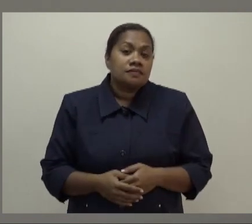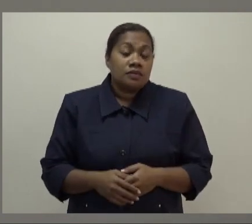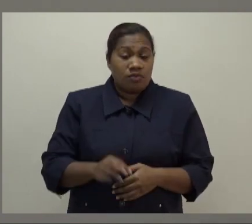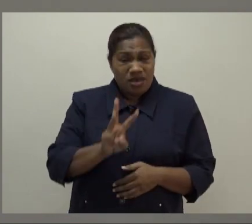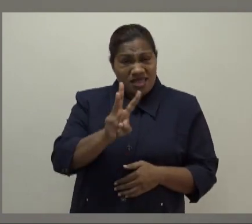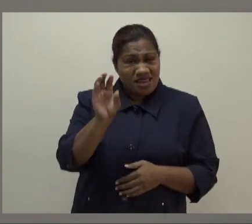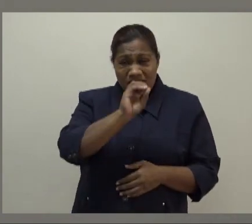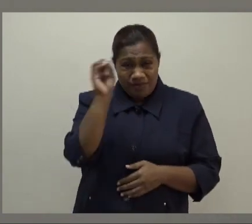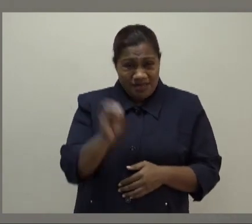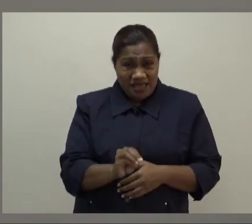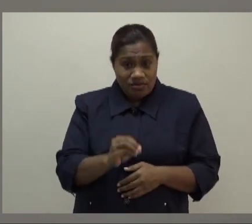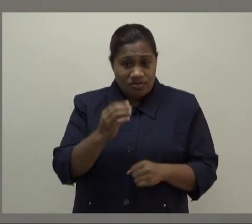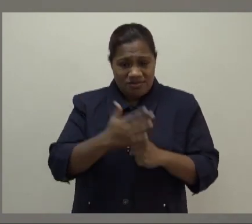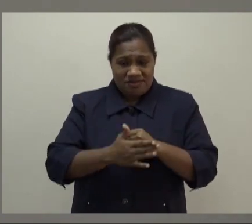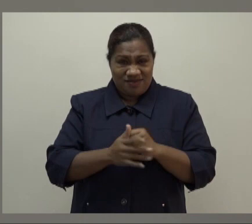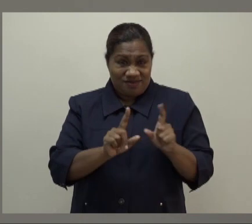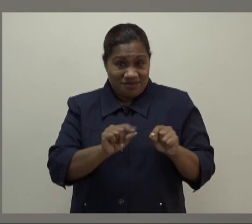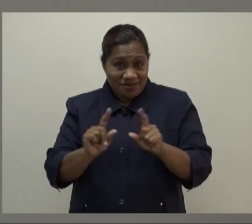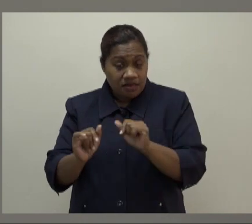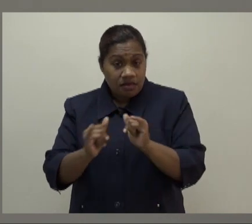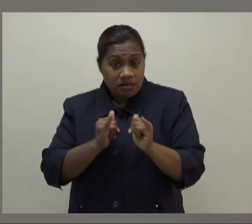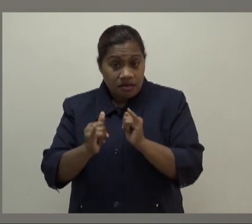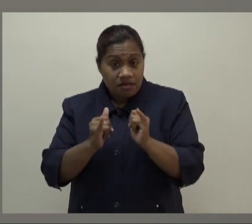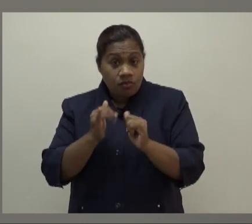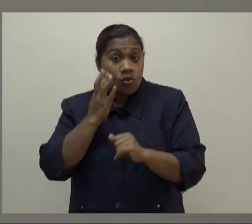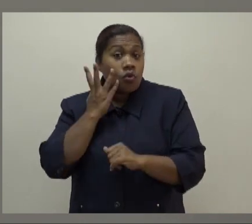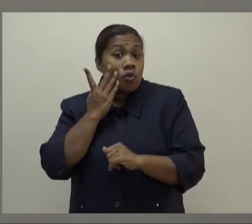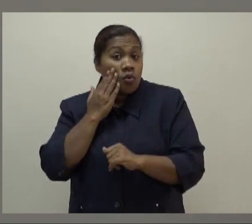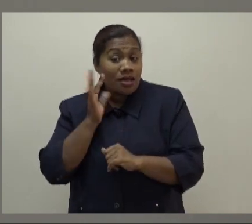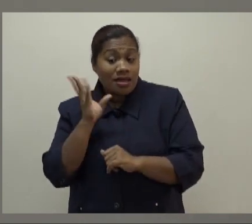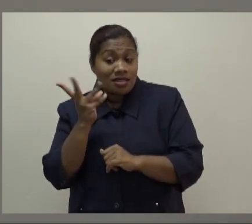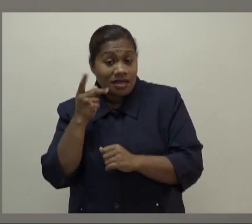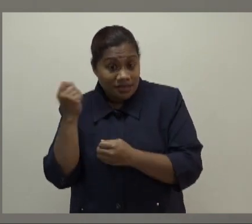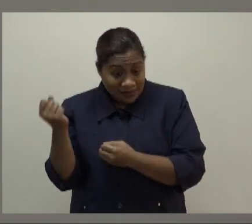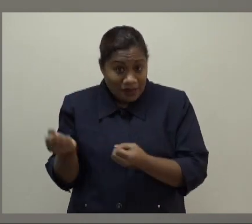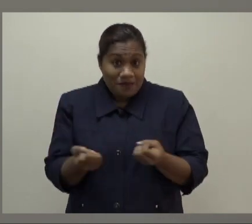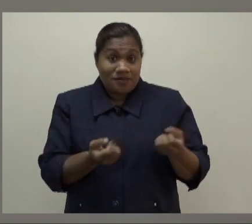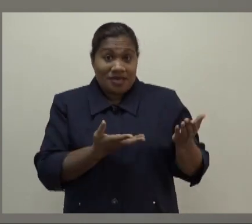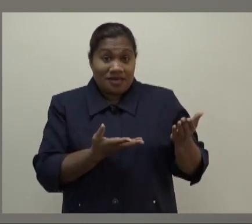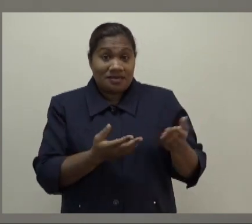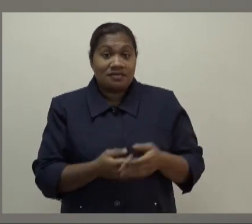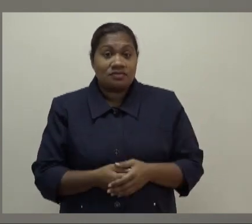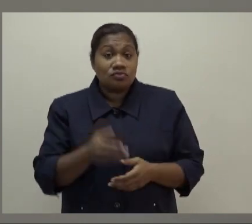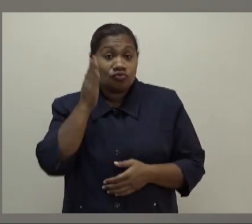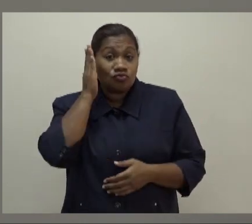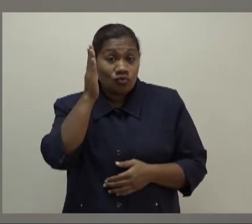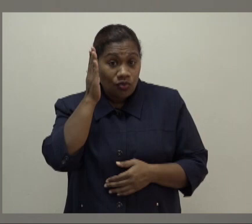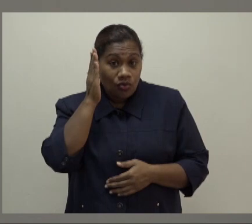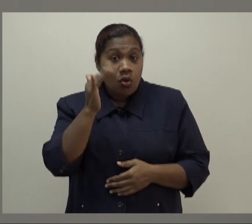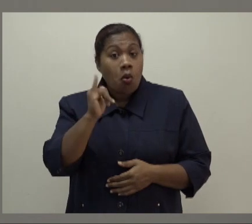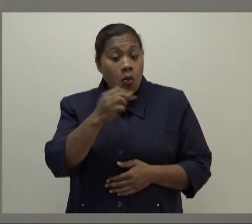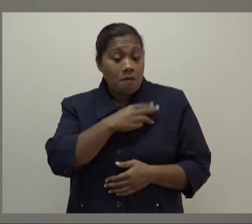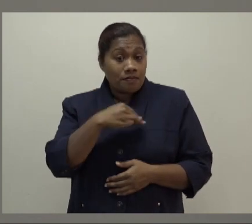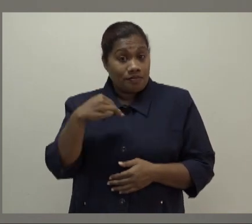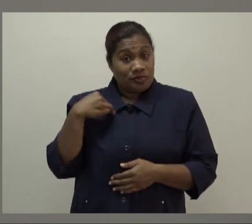3% who did not sit for the exam, once they make a submission to the school or to the